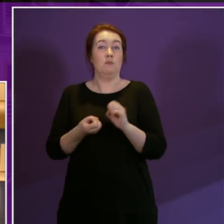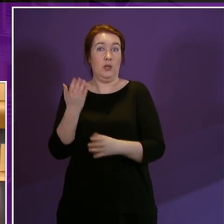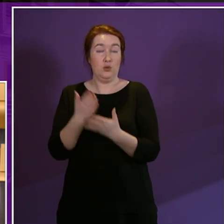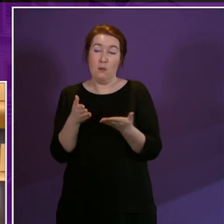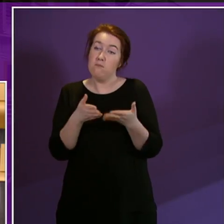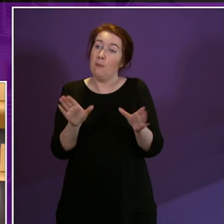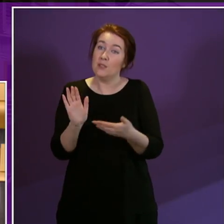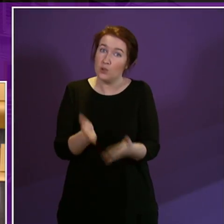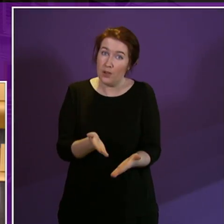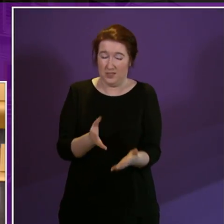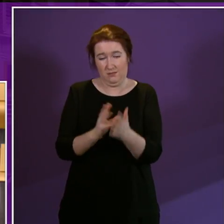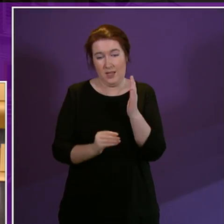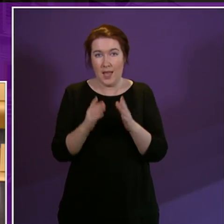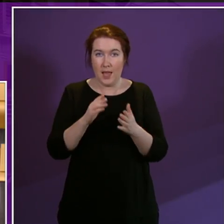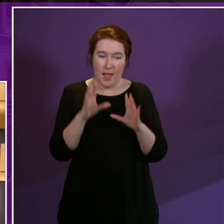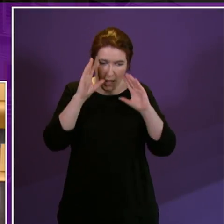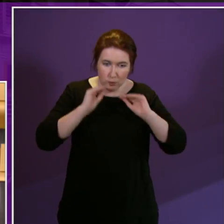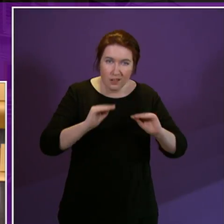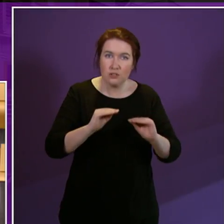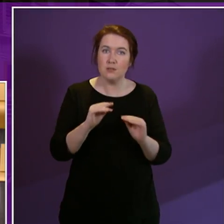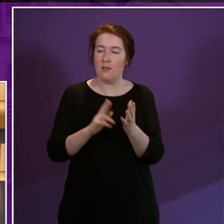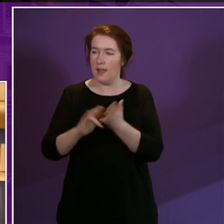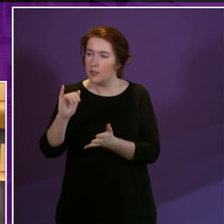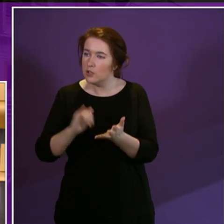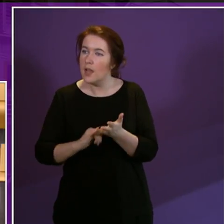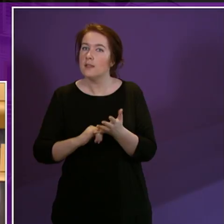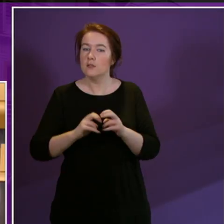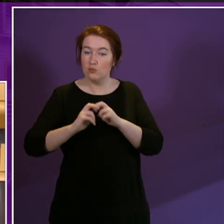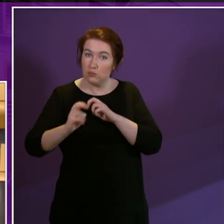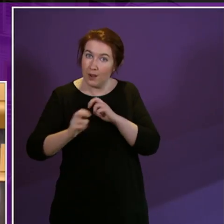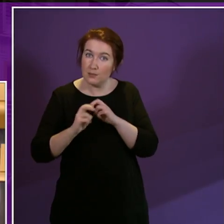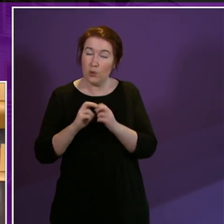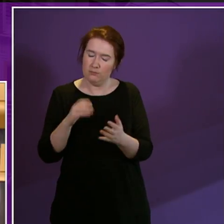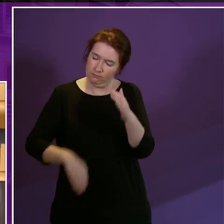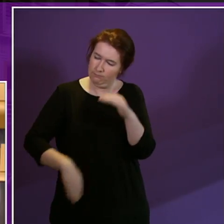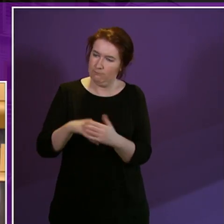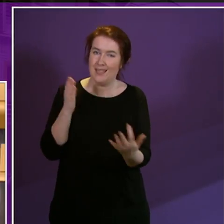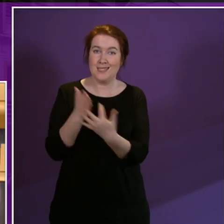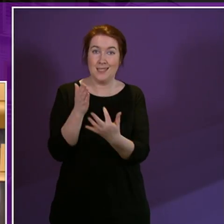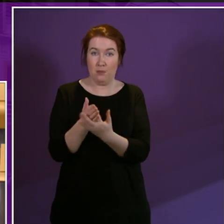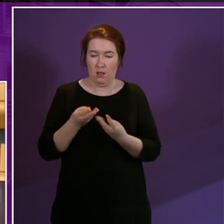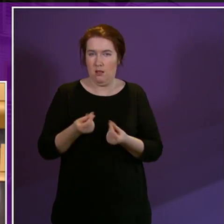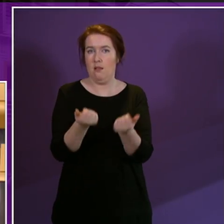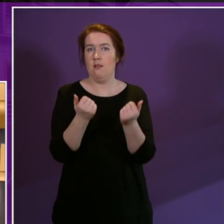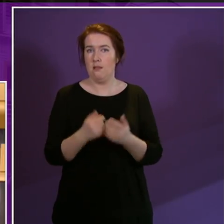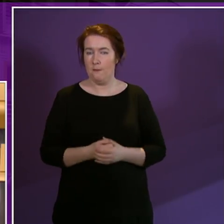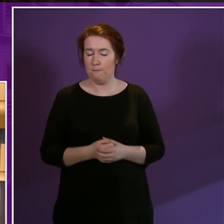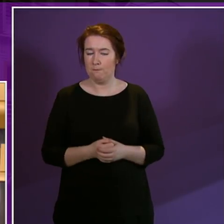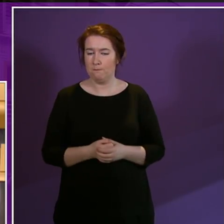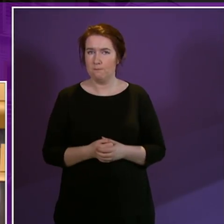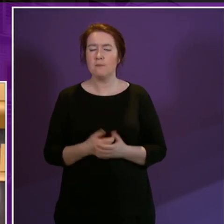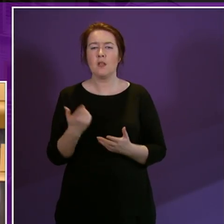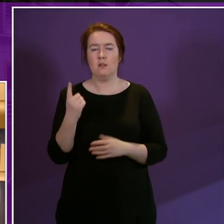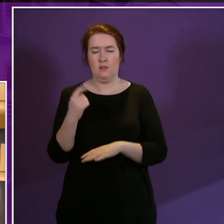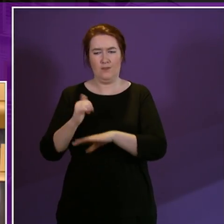particular education, the NHS and transport are truly accessible. The Joseph